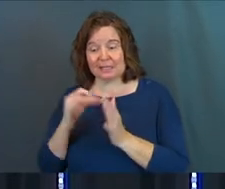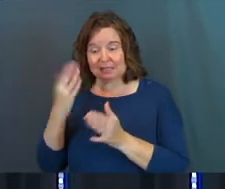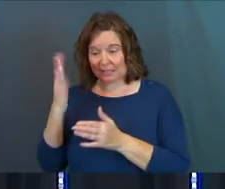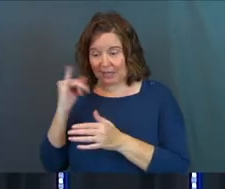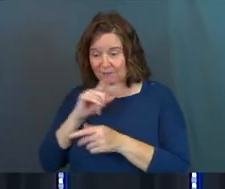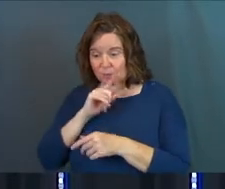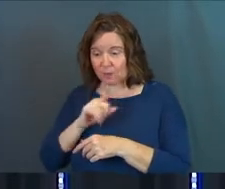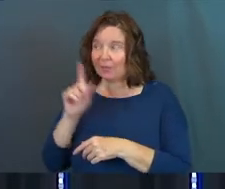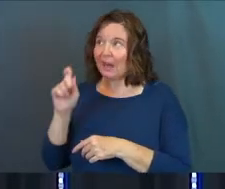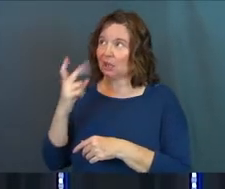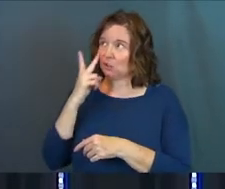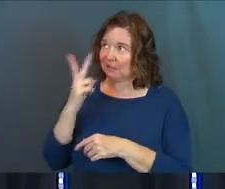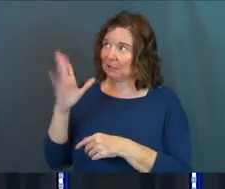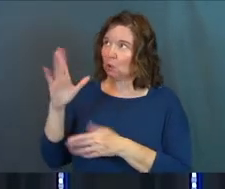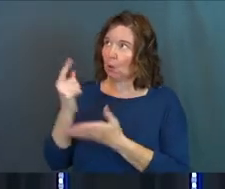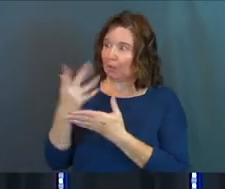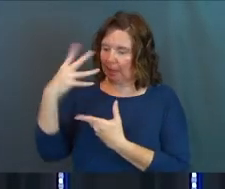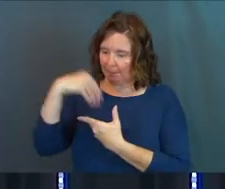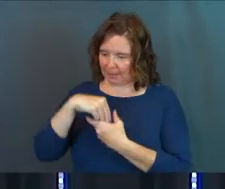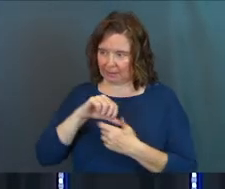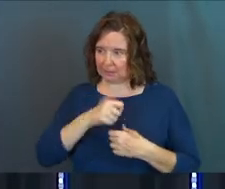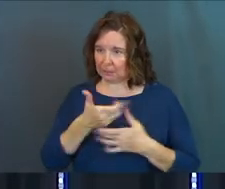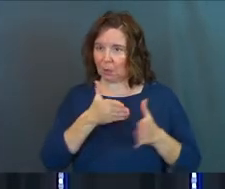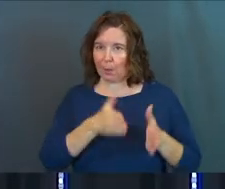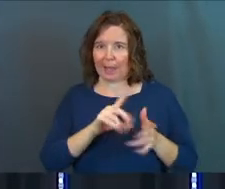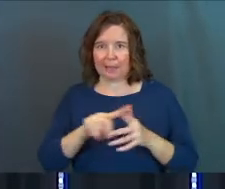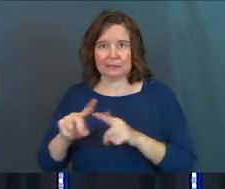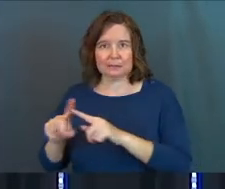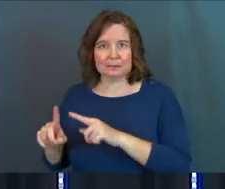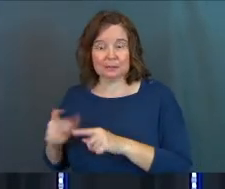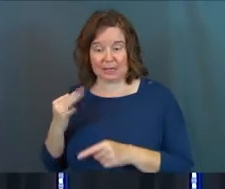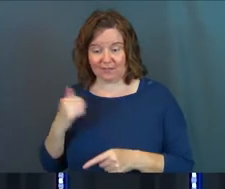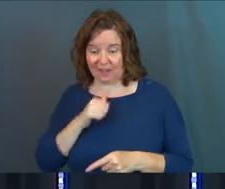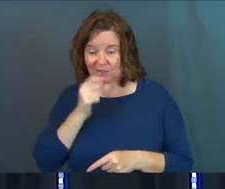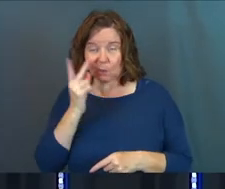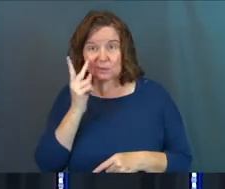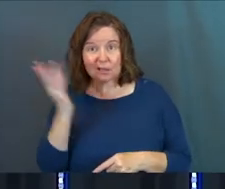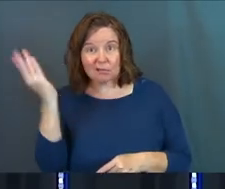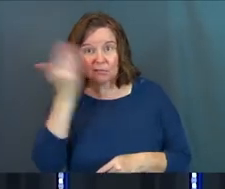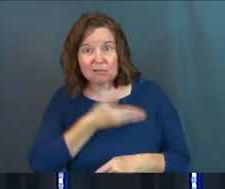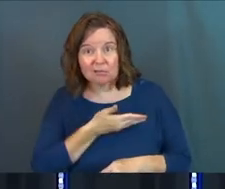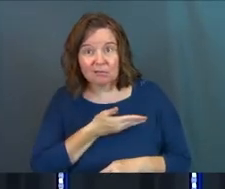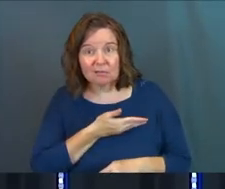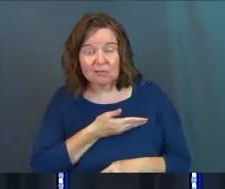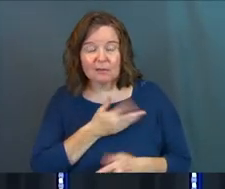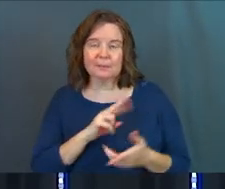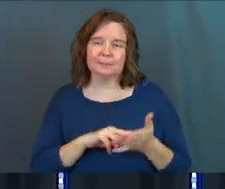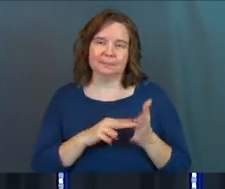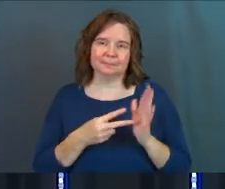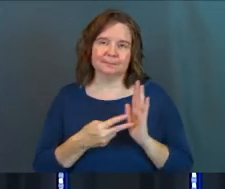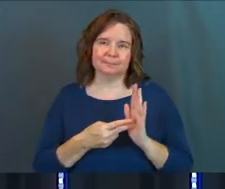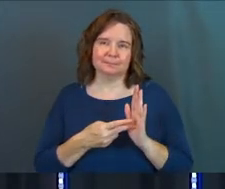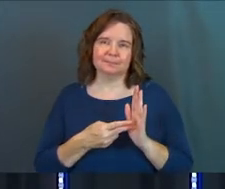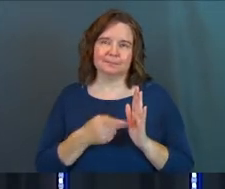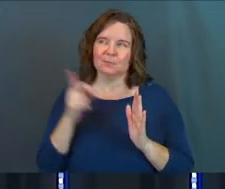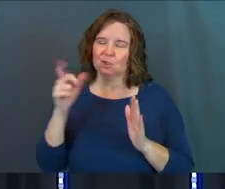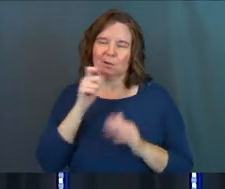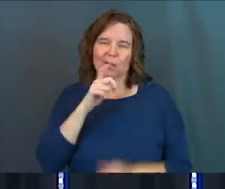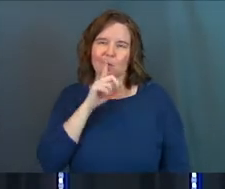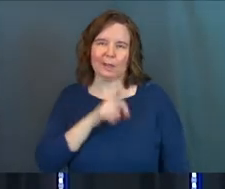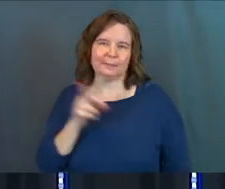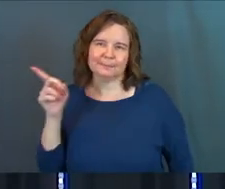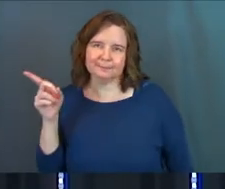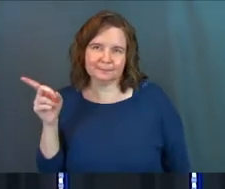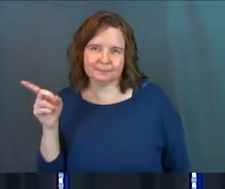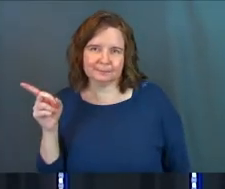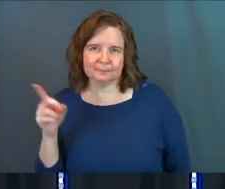then I ought to see your therapy in these other ways. And if I don't see your therapy in these other ways, then it must mean you're not